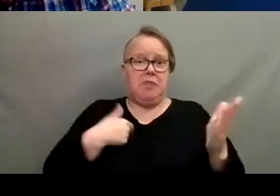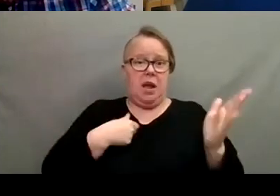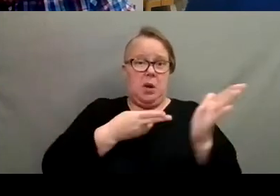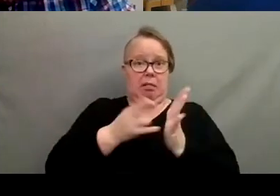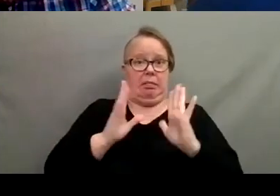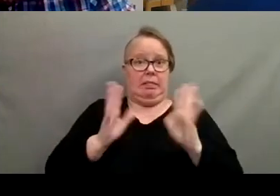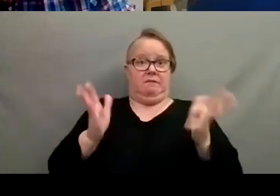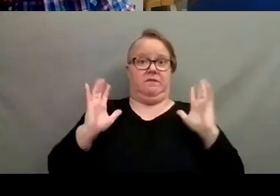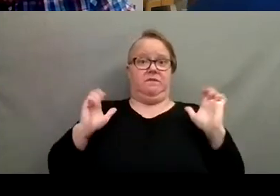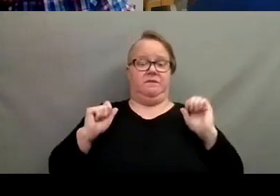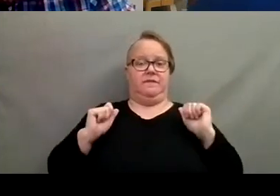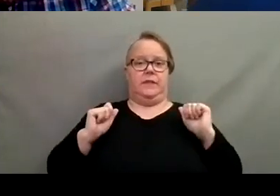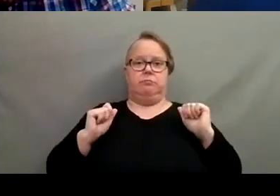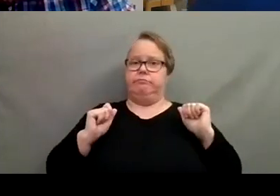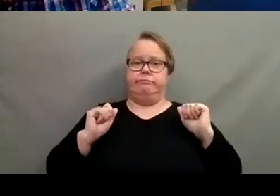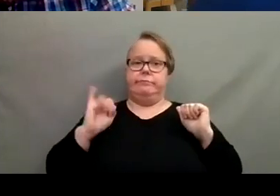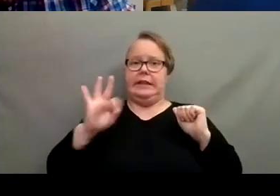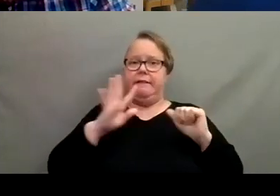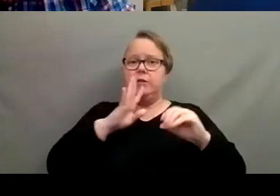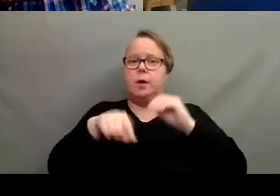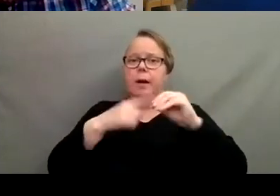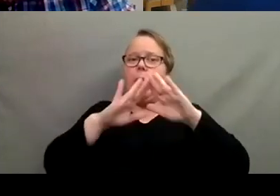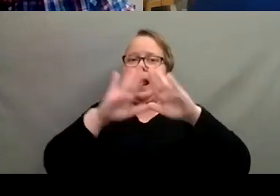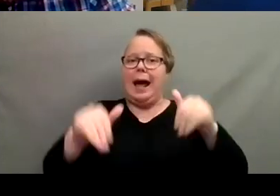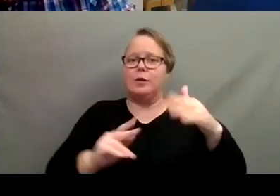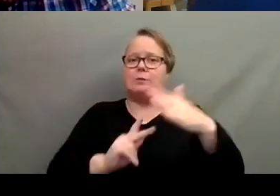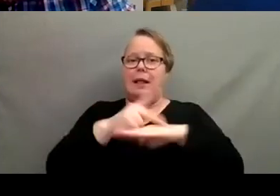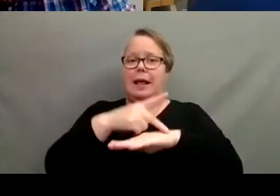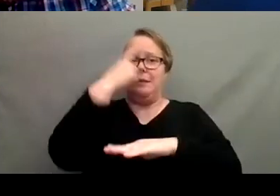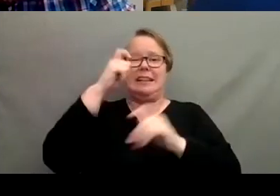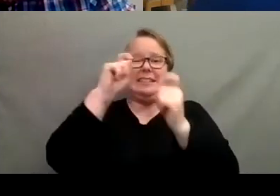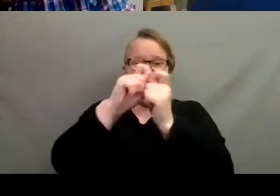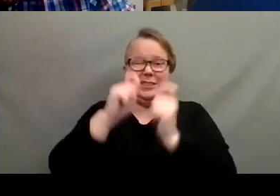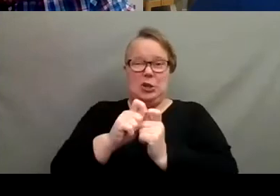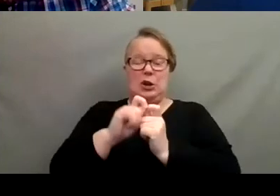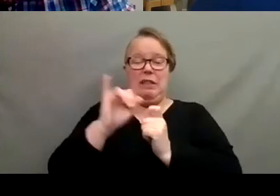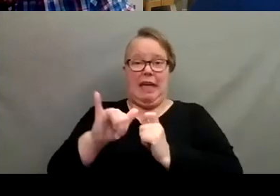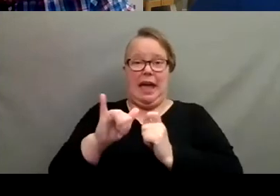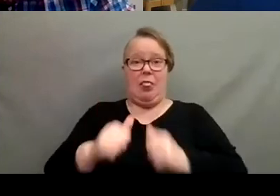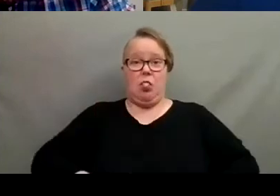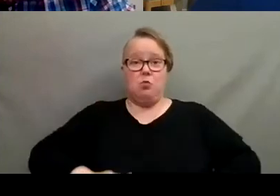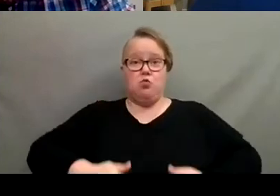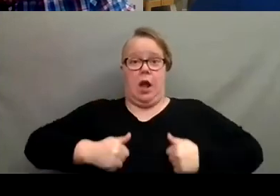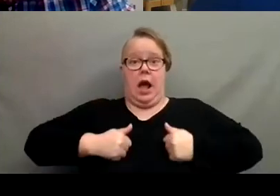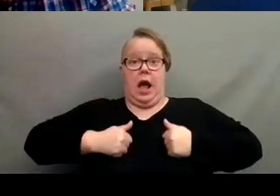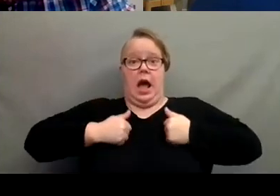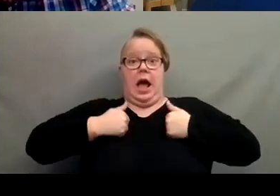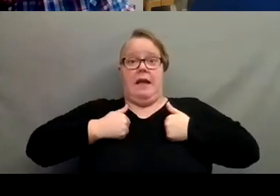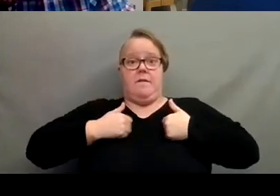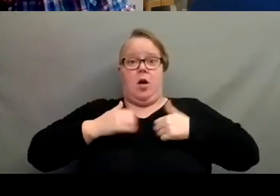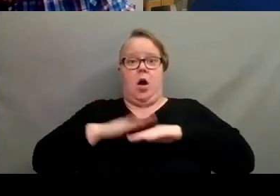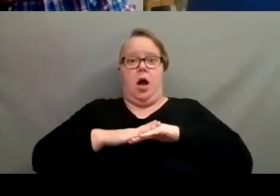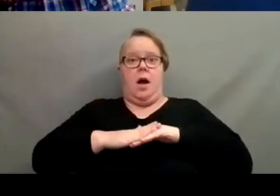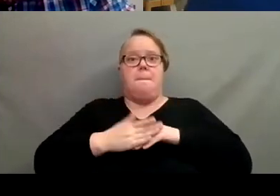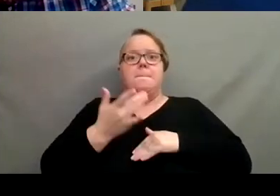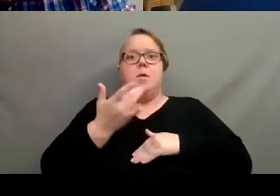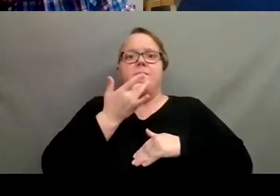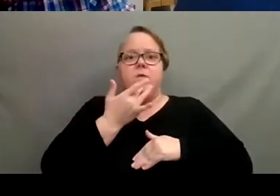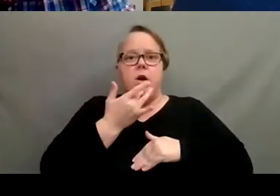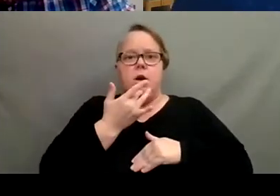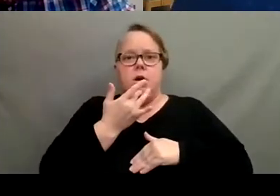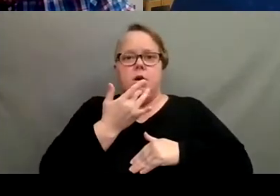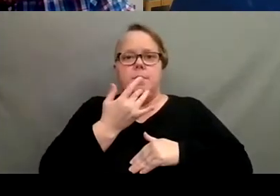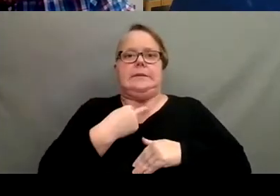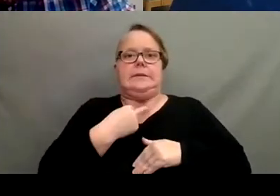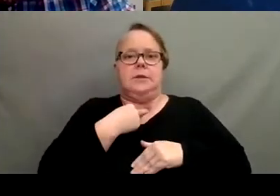leave it if we're talking about a house plant because there are certain ones that kind of thrive and prefer to be pot